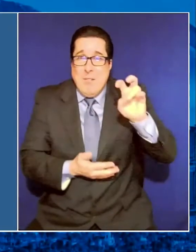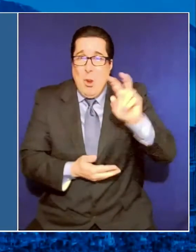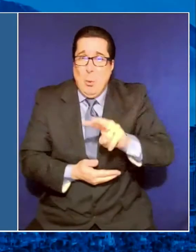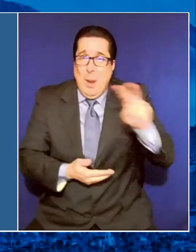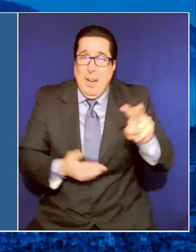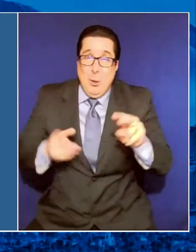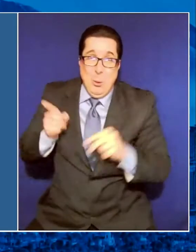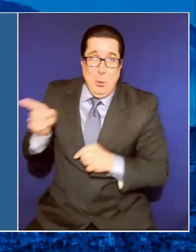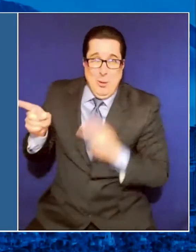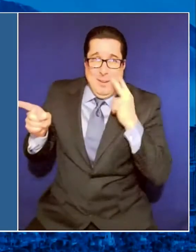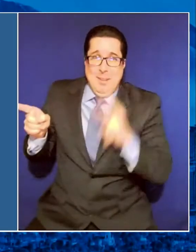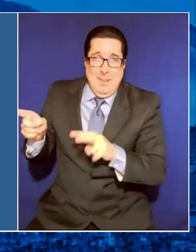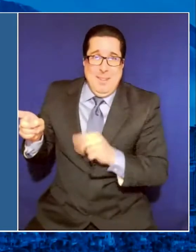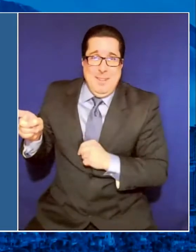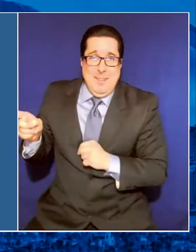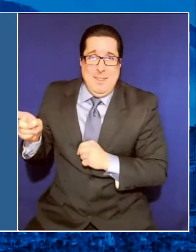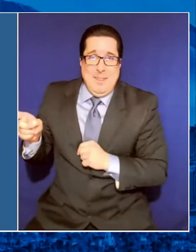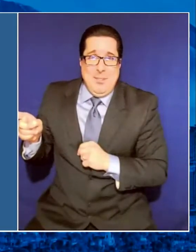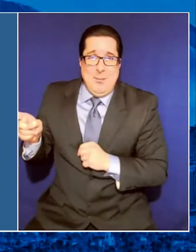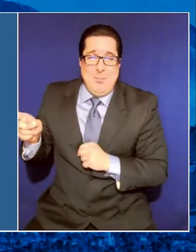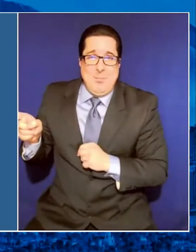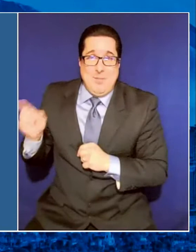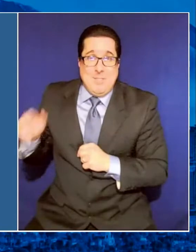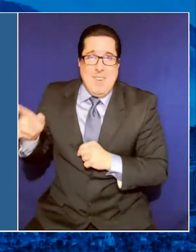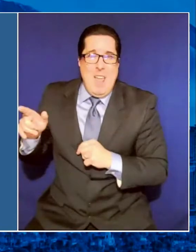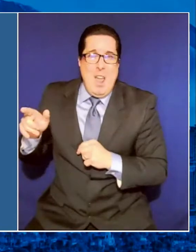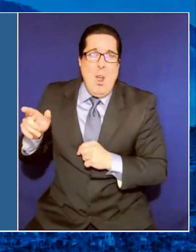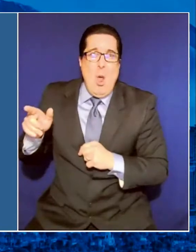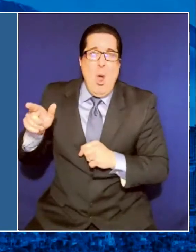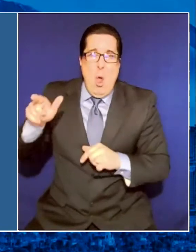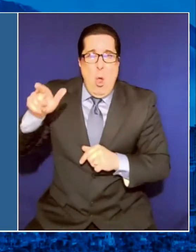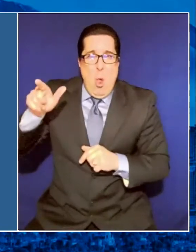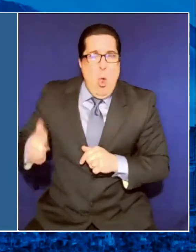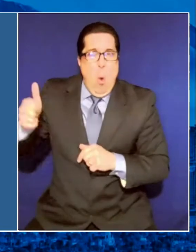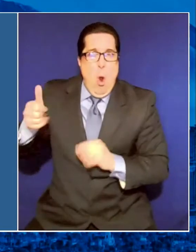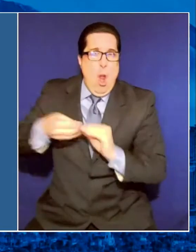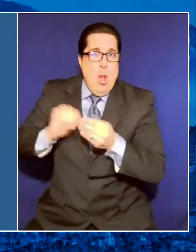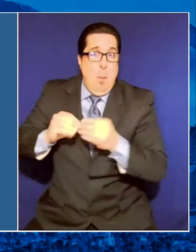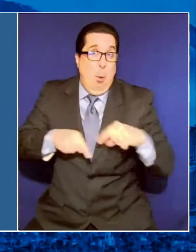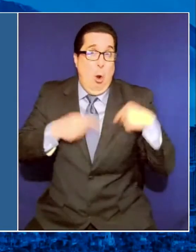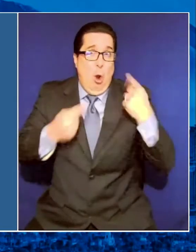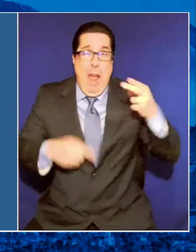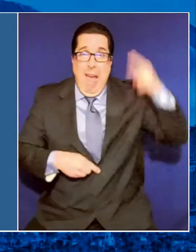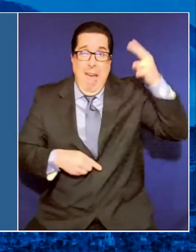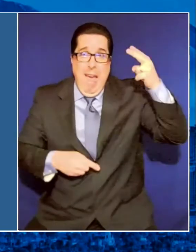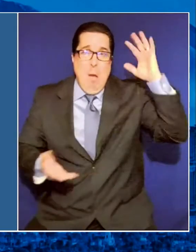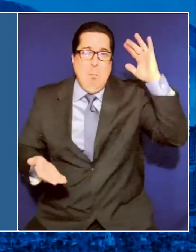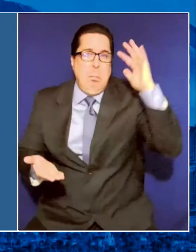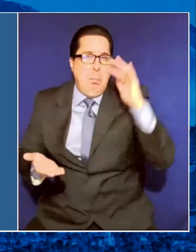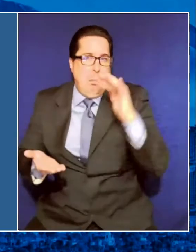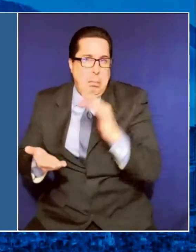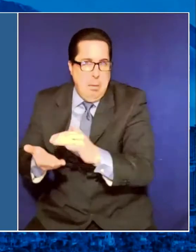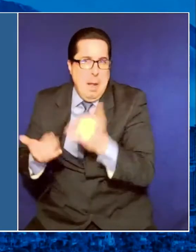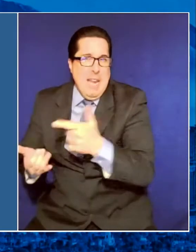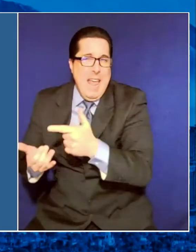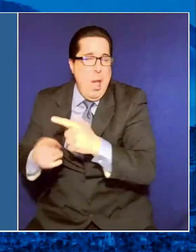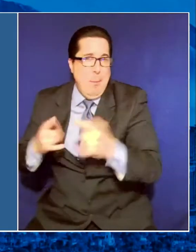lowest number in months, but still a treacherous number for any family who has a loved one hanging on right now.